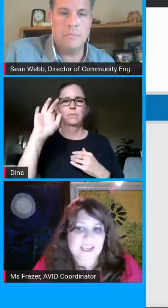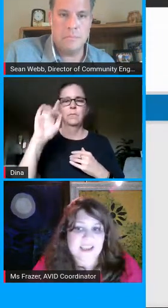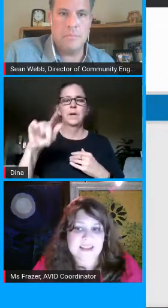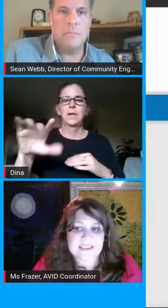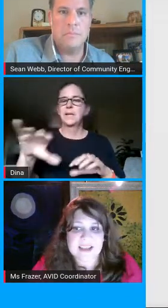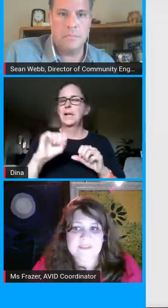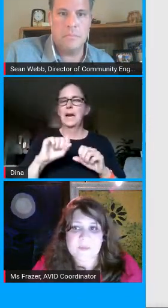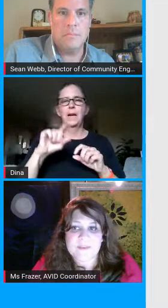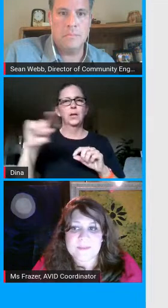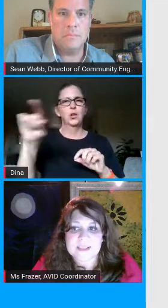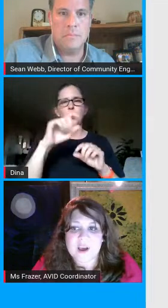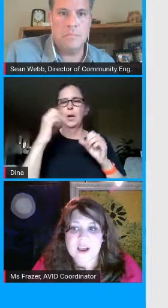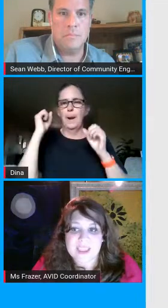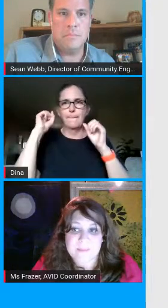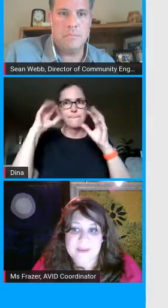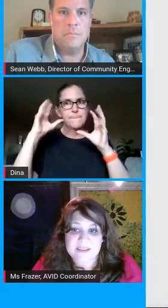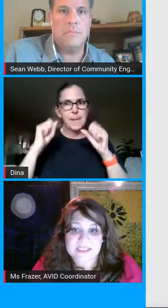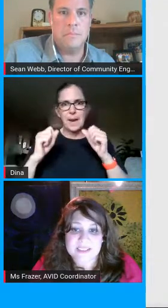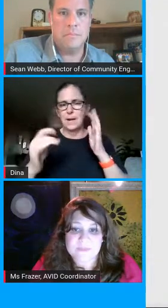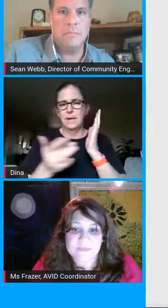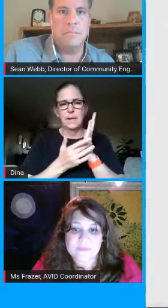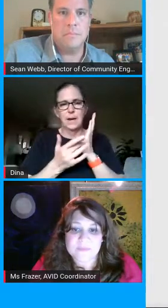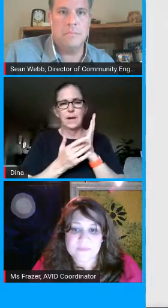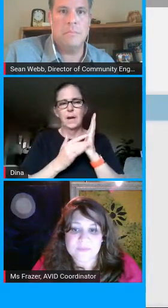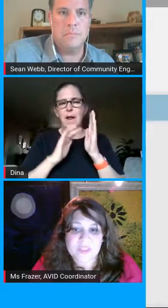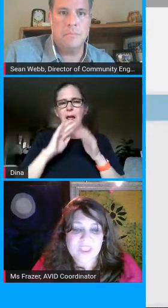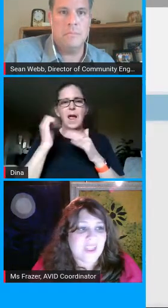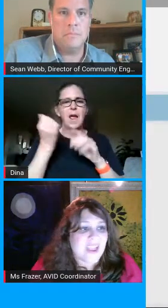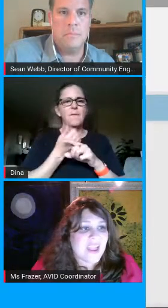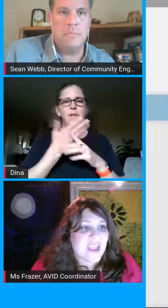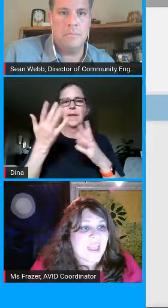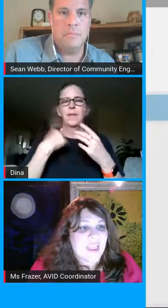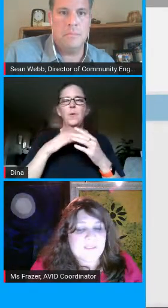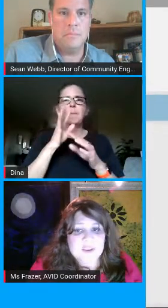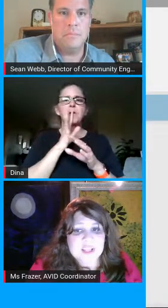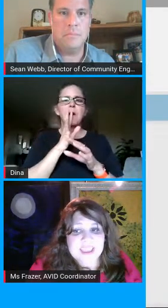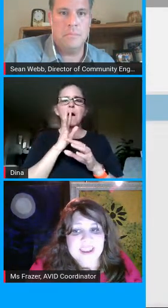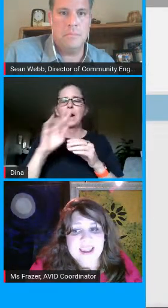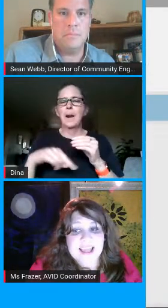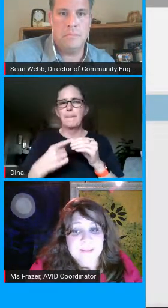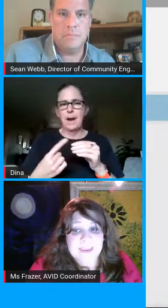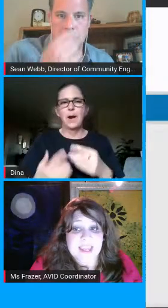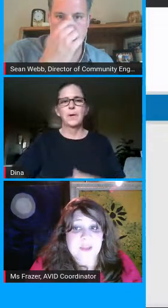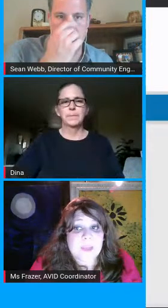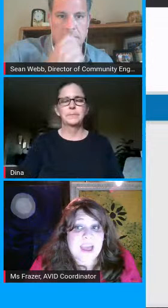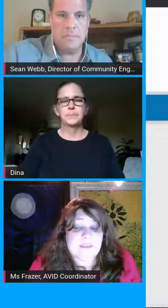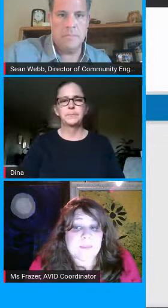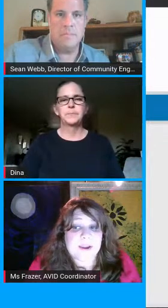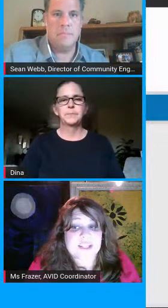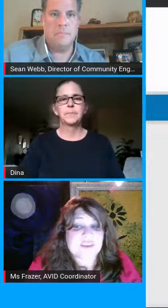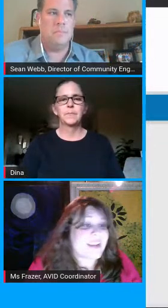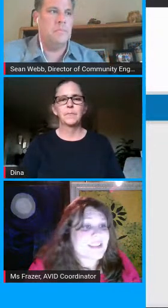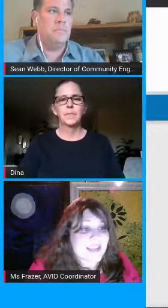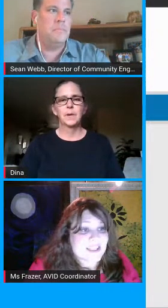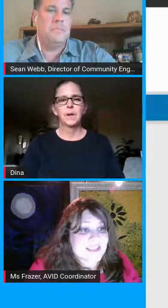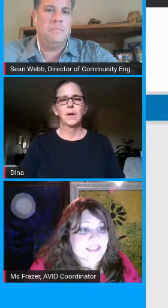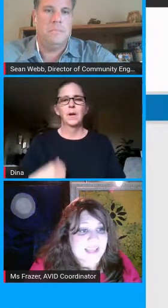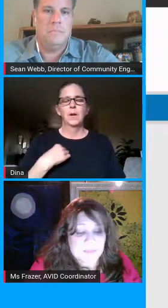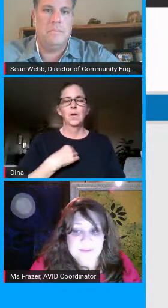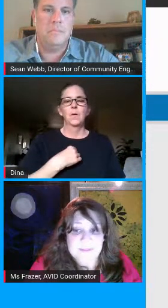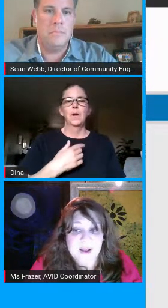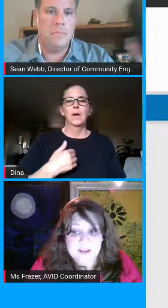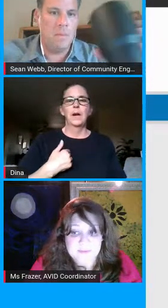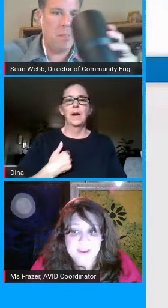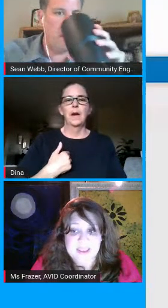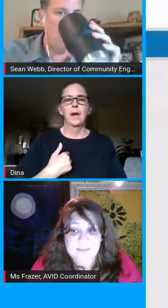technology and stuff that we've been talking about if you look at it at the beginning we have our parent training sessions